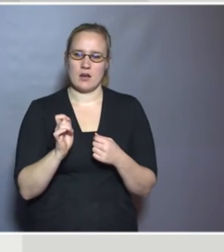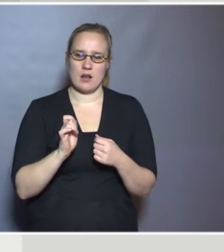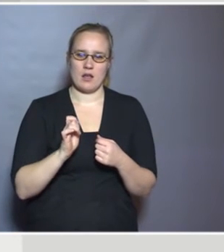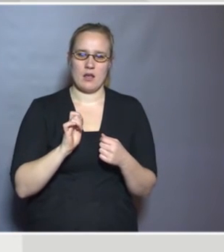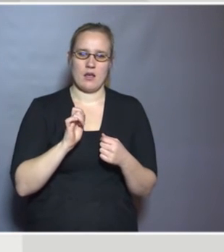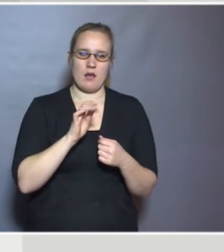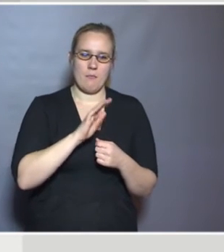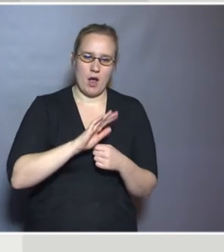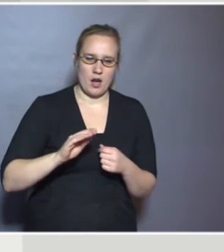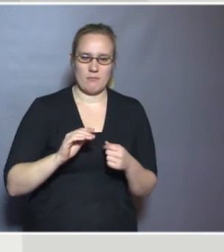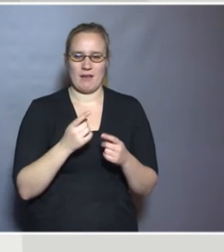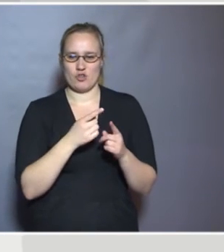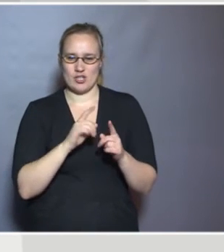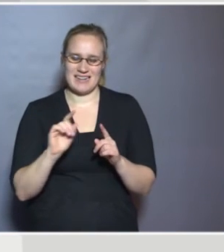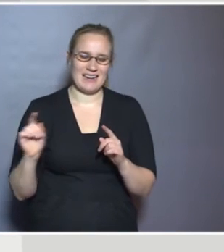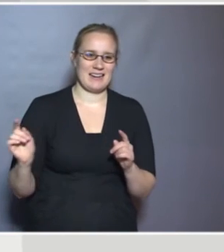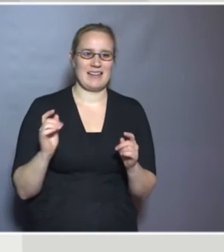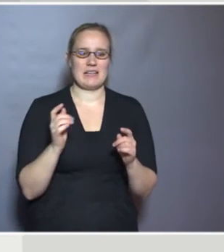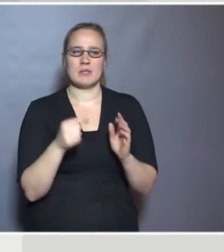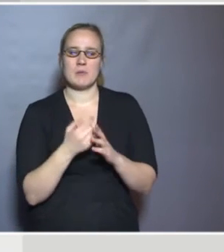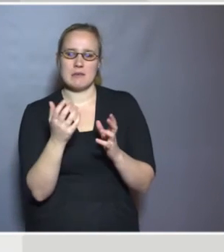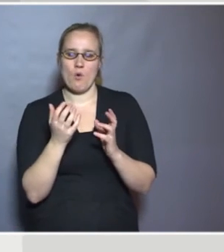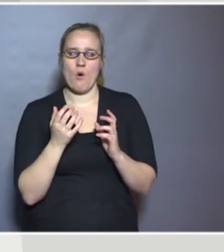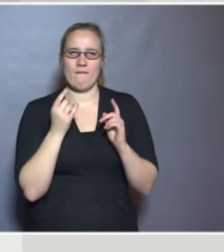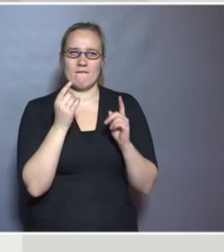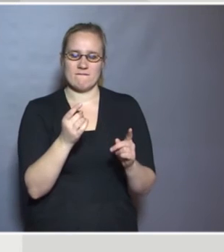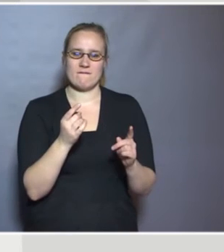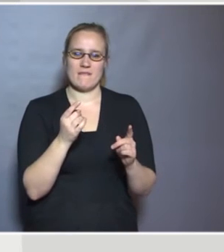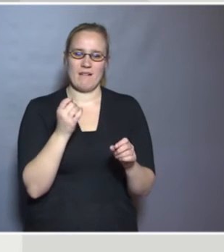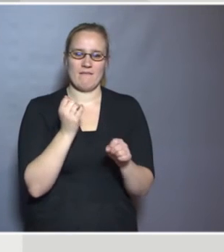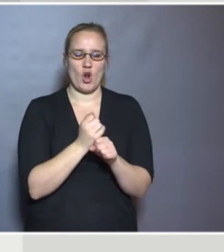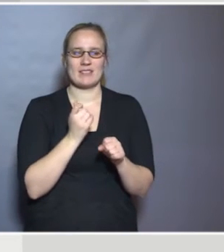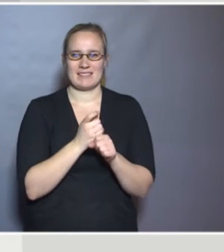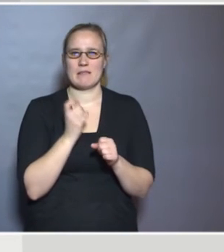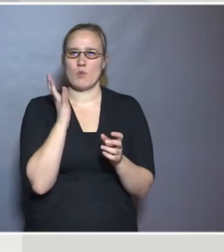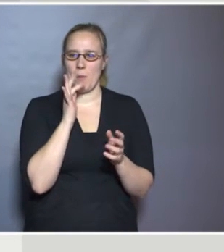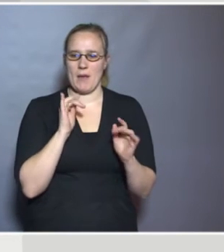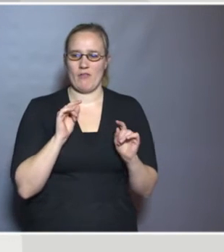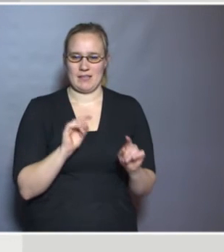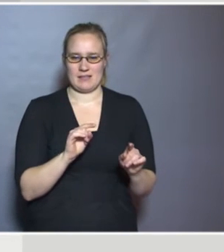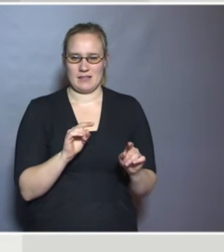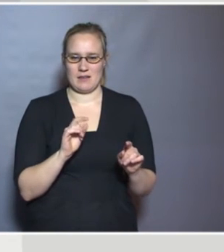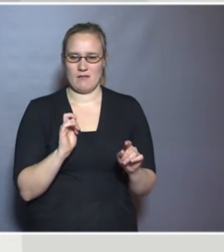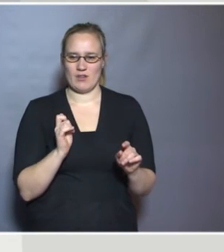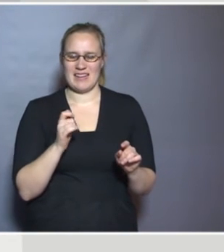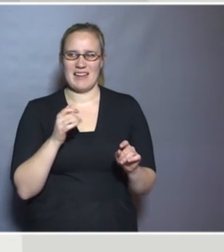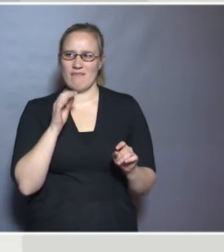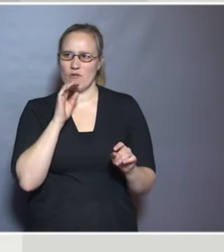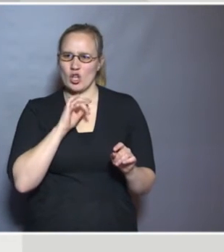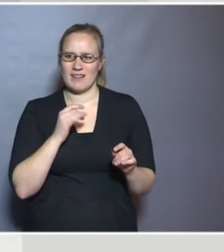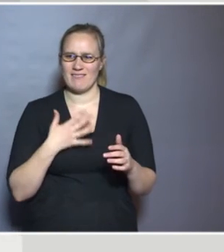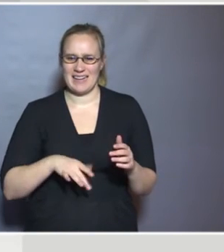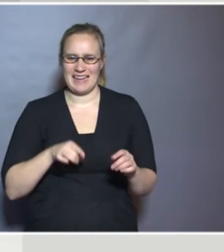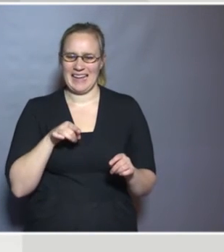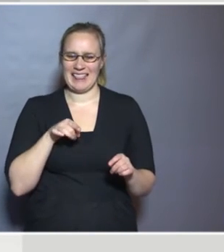and people with different forms of additional needs is actually a bit problematic. People don't want to identify